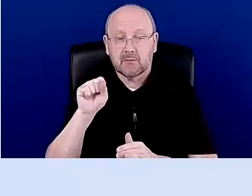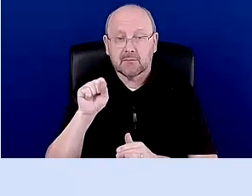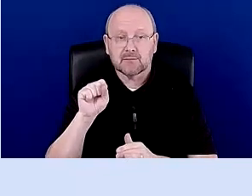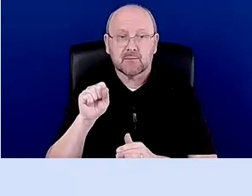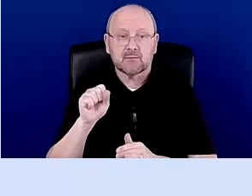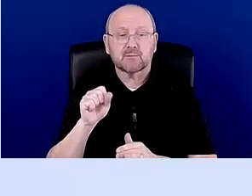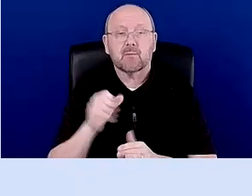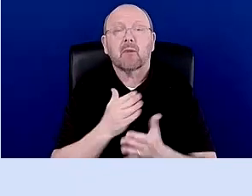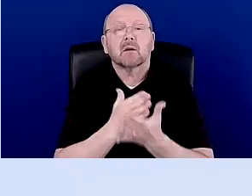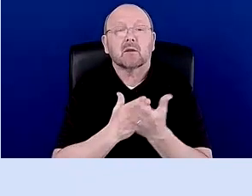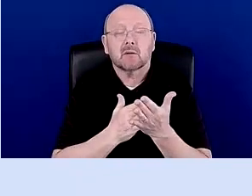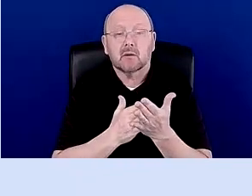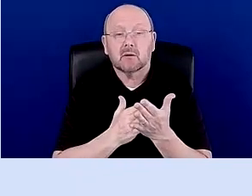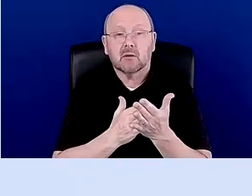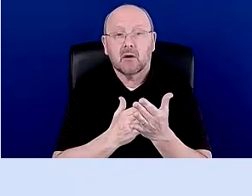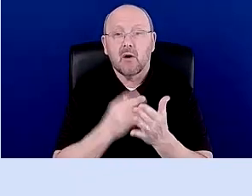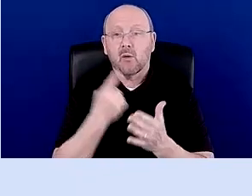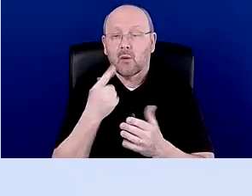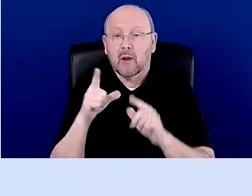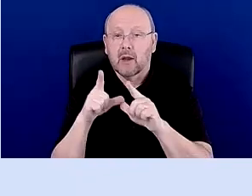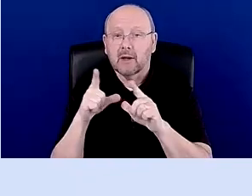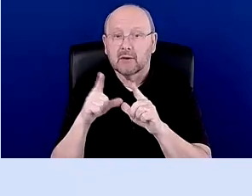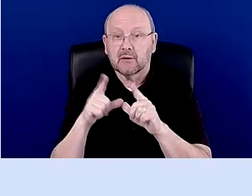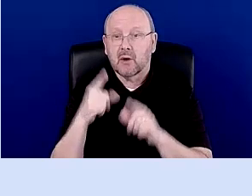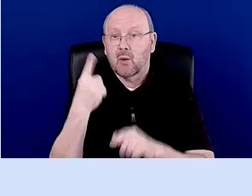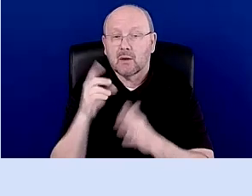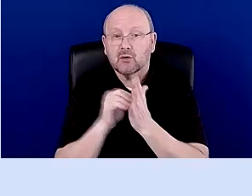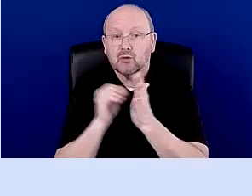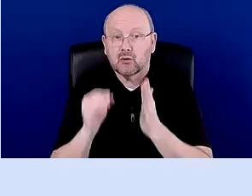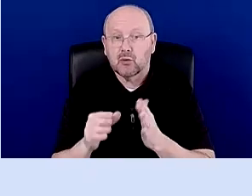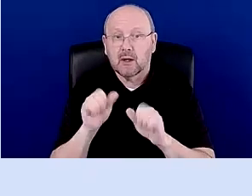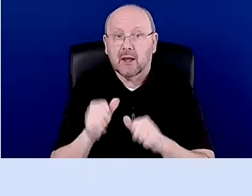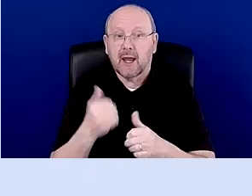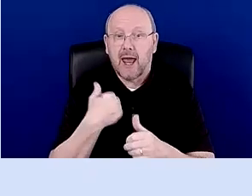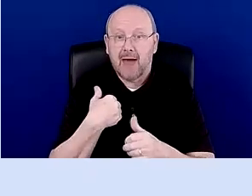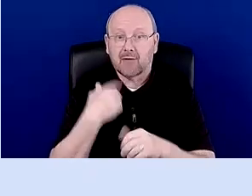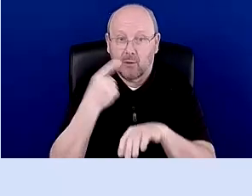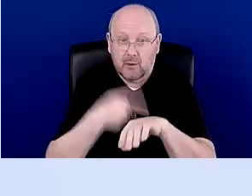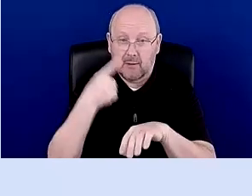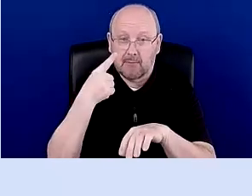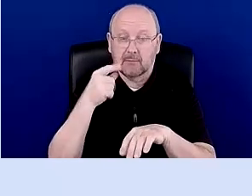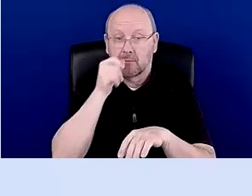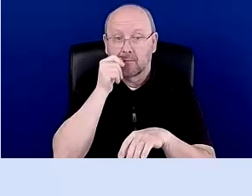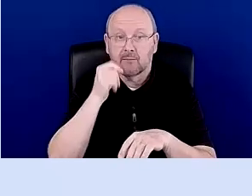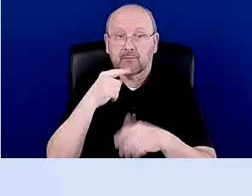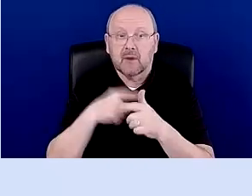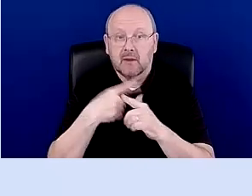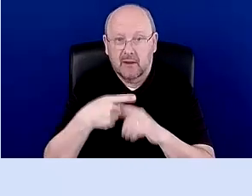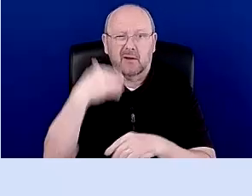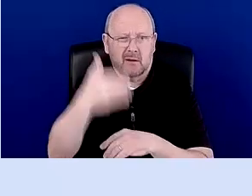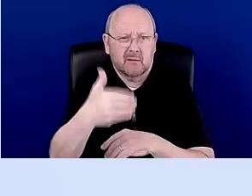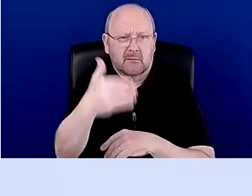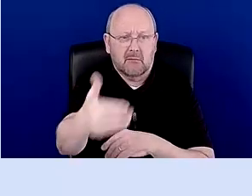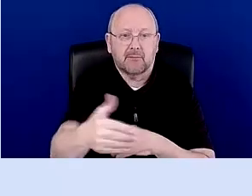our eBooks, there's one single license of one single student can have, uh, the book at a time. And then there's another kind of